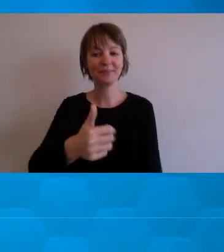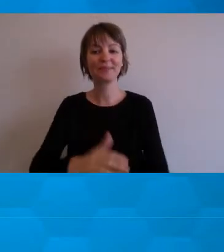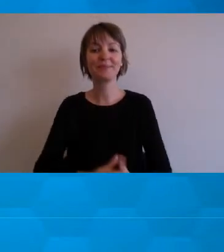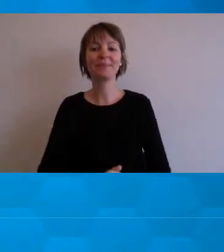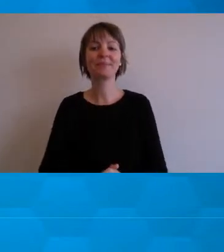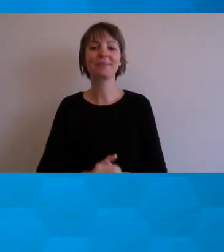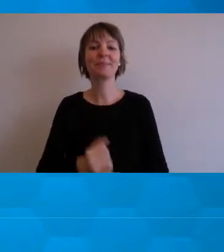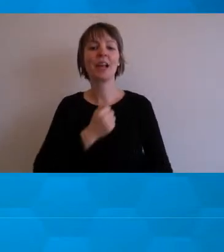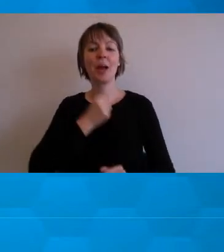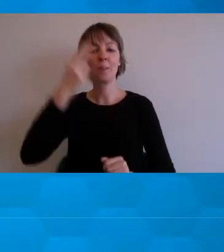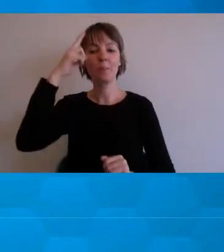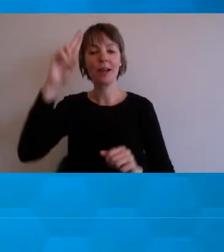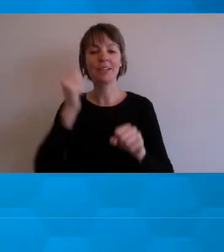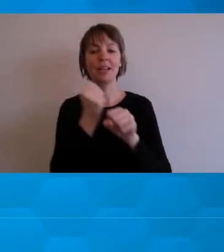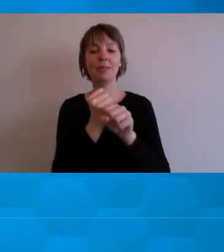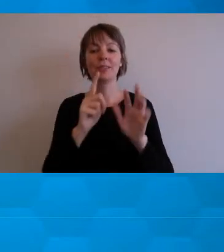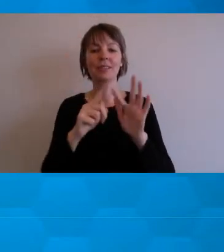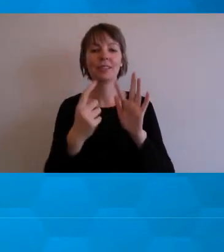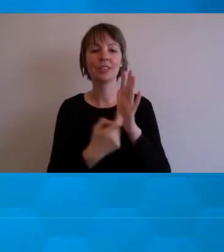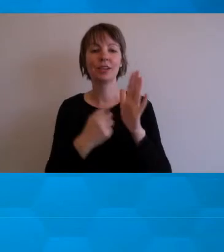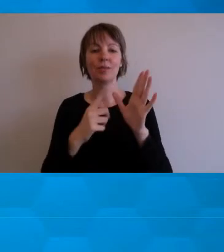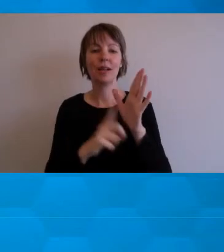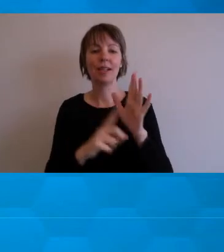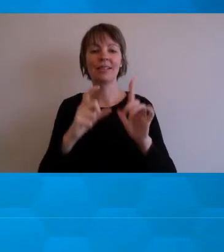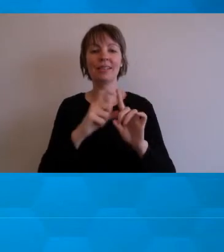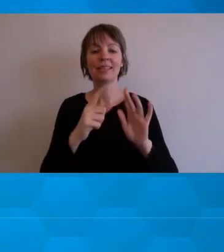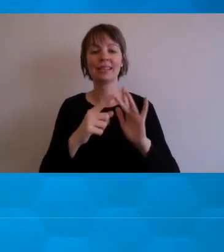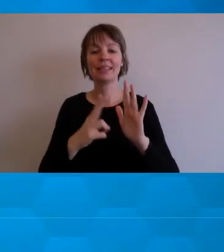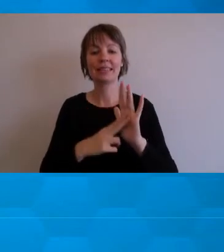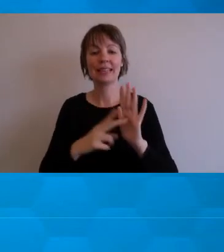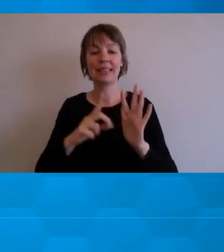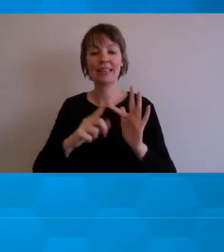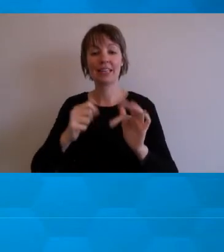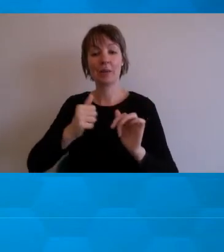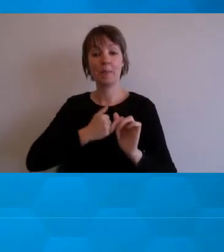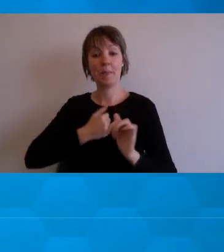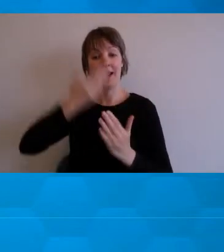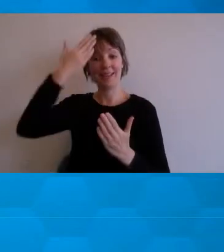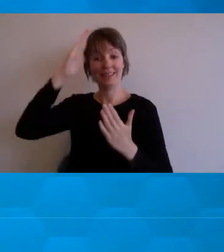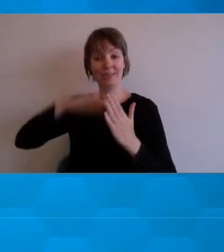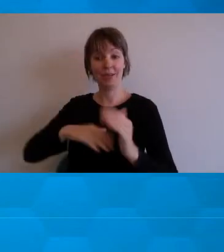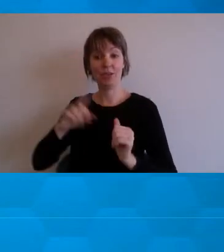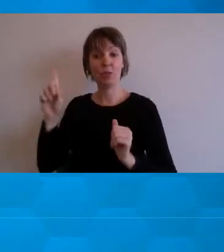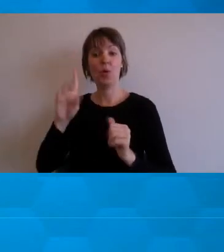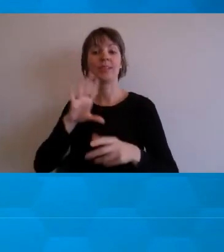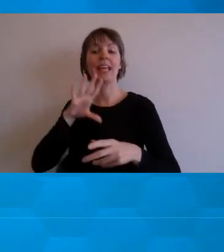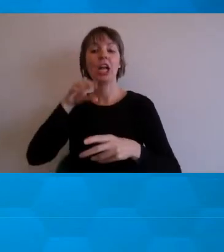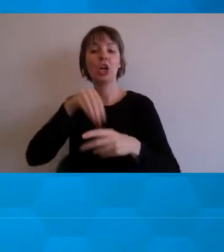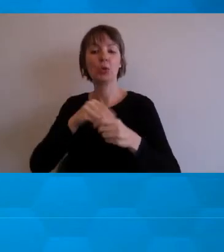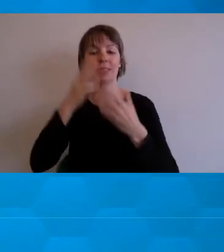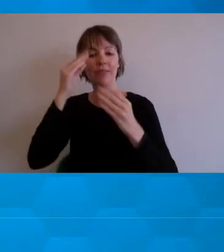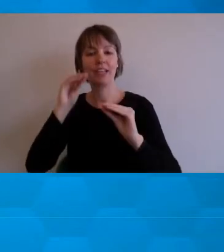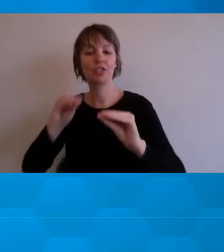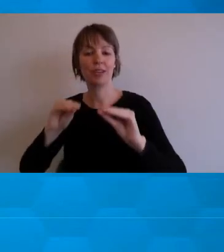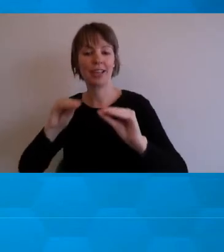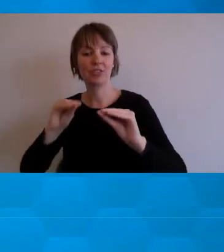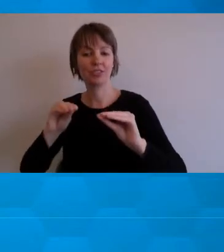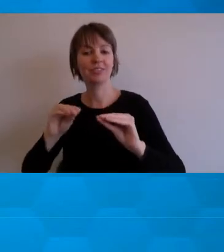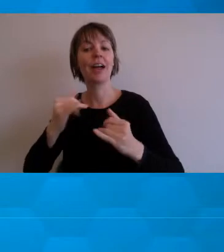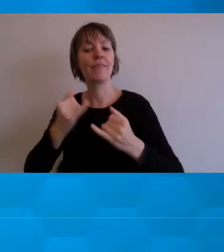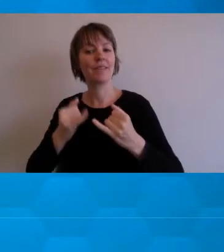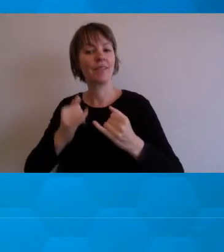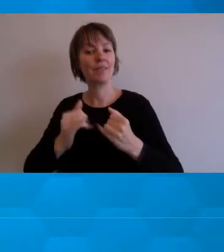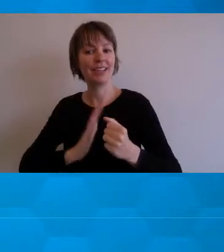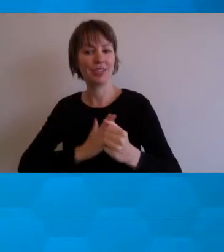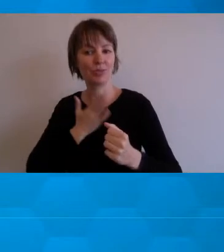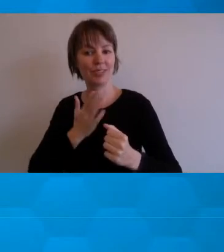I'm Geraldine and my background is in inclusive education. I find it very interesting when I'm